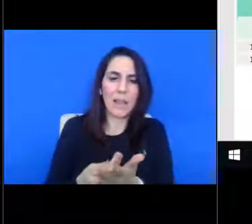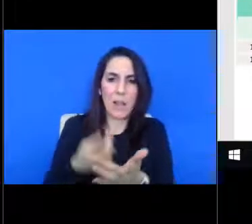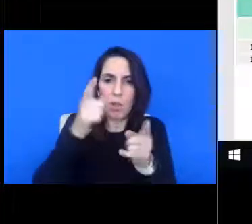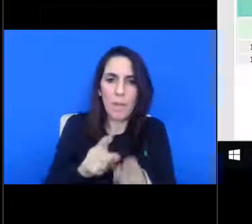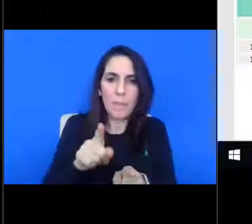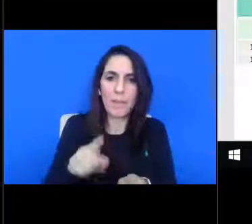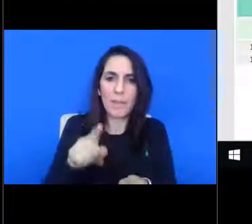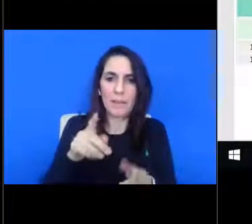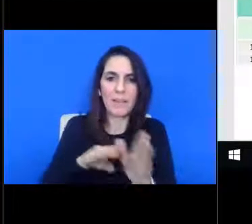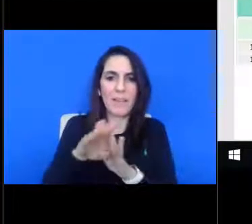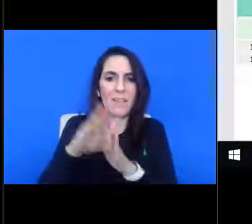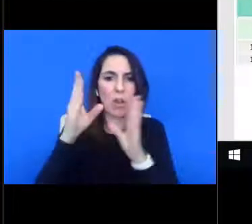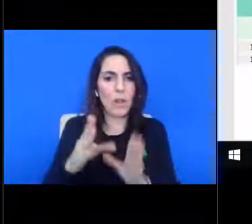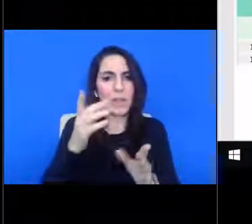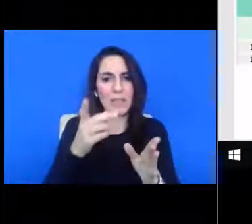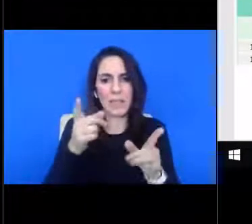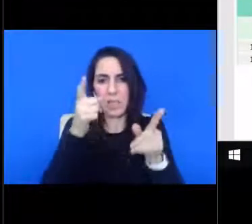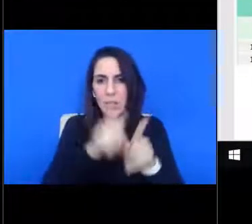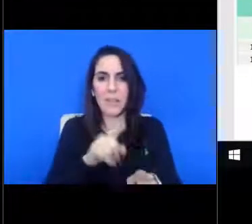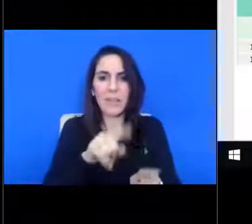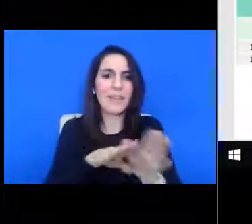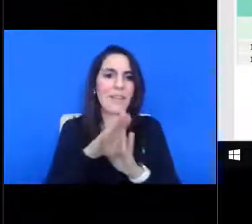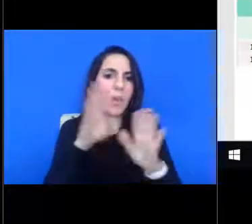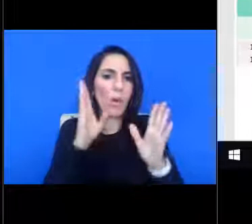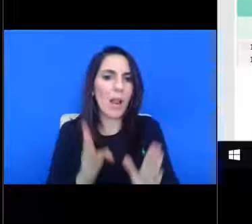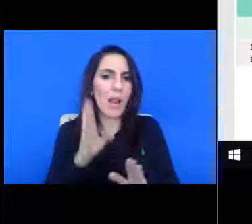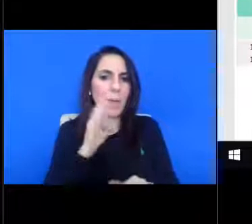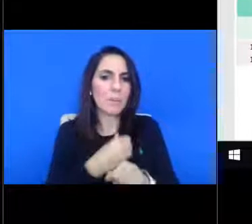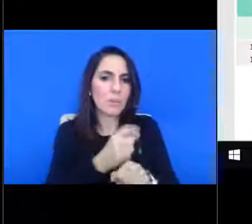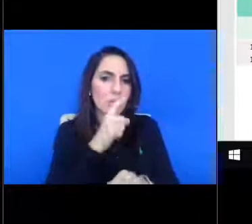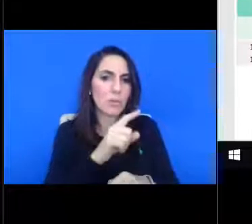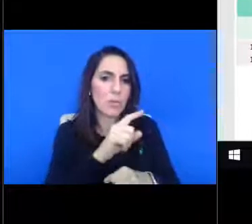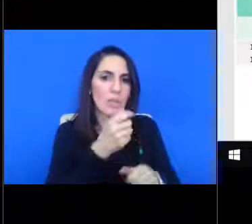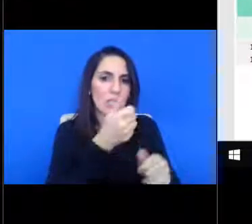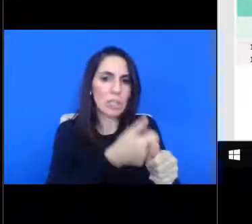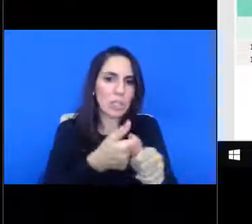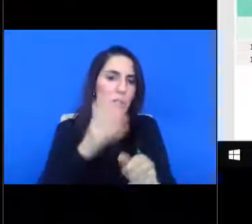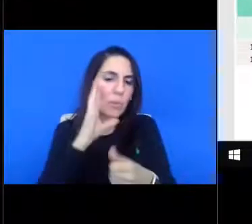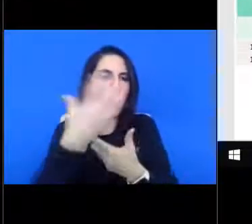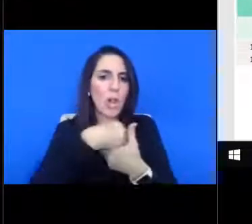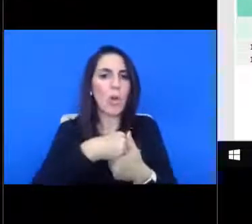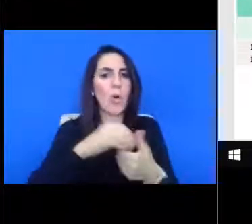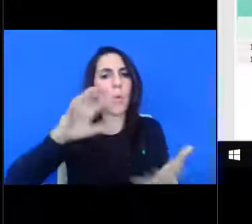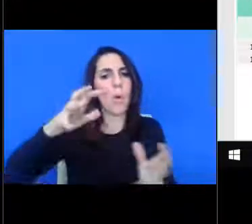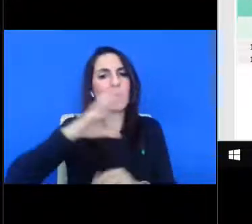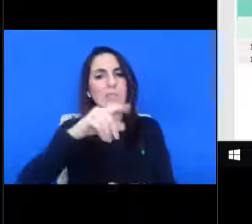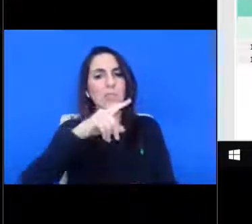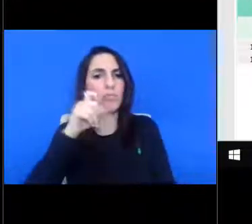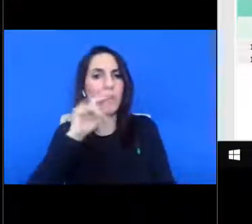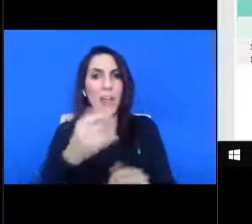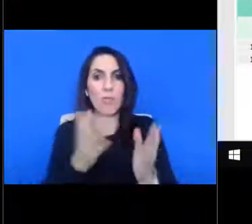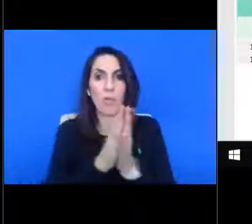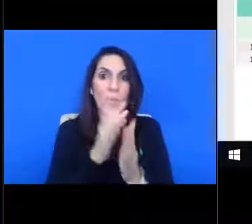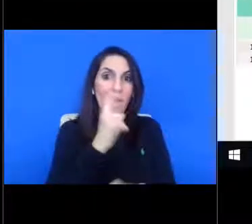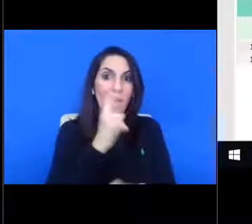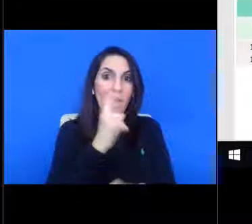a paragraph that's that simply states that developer will ensure that each residential unit contains a washing machine and a dryer. I believe that was a request of the board at